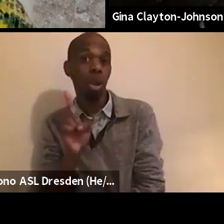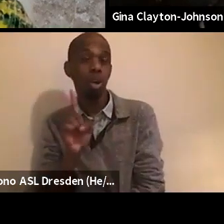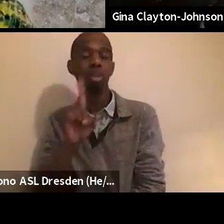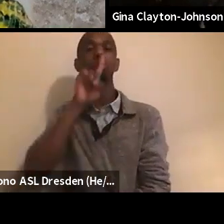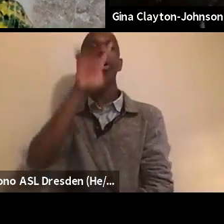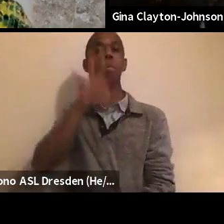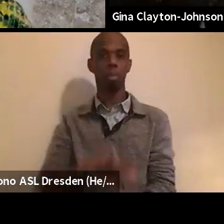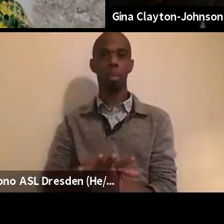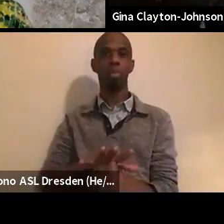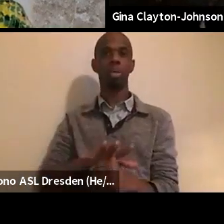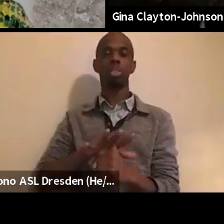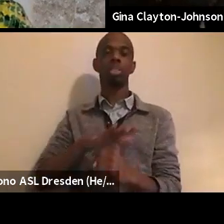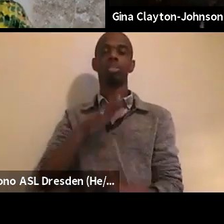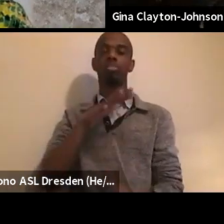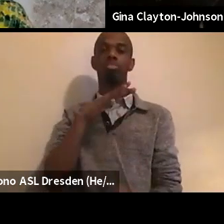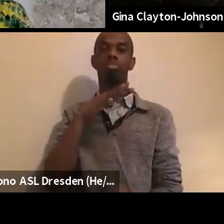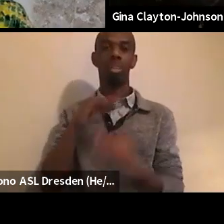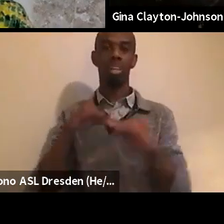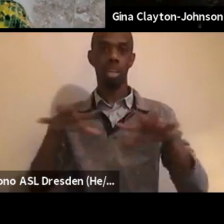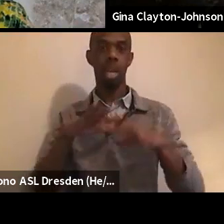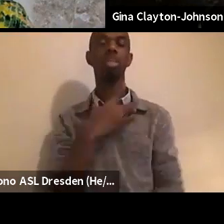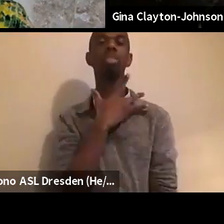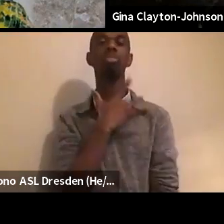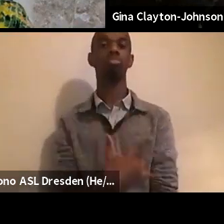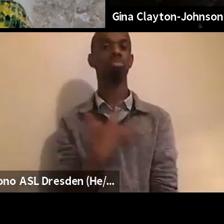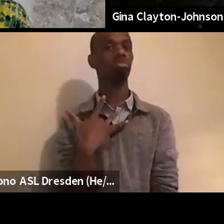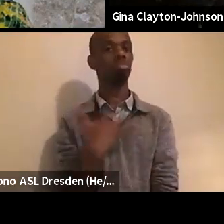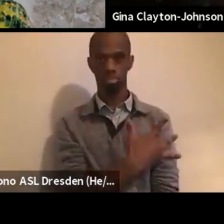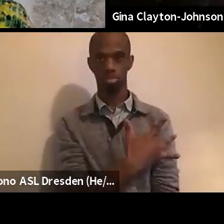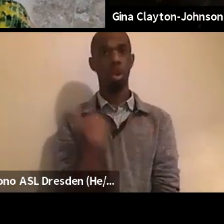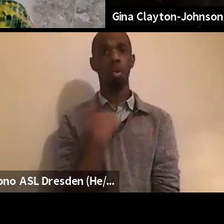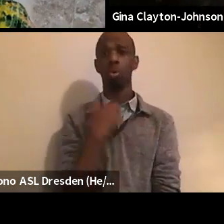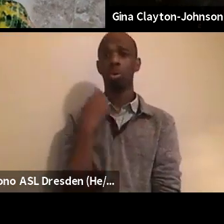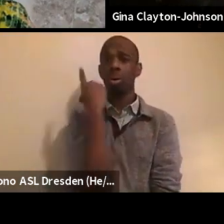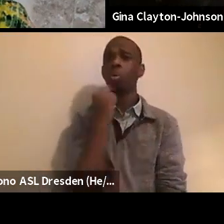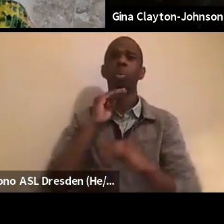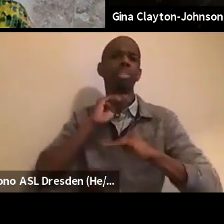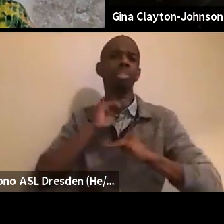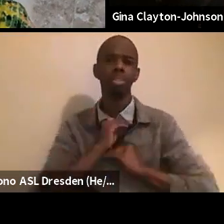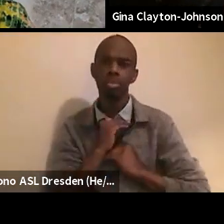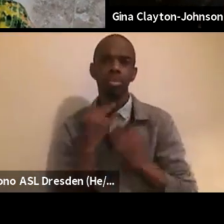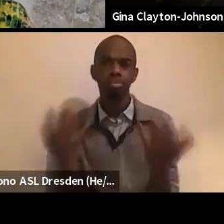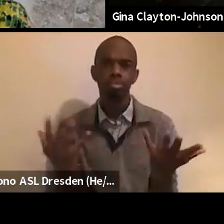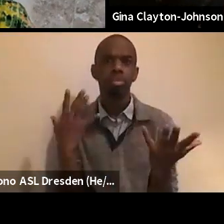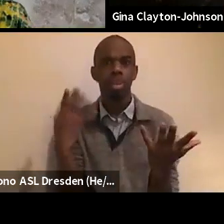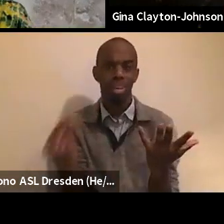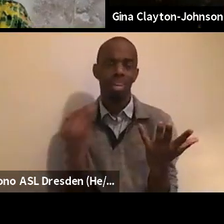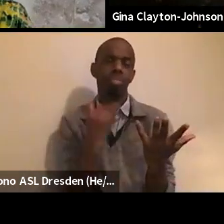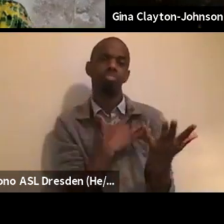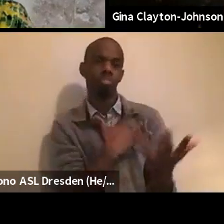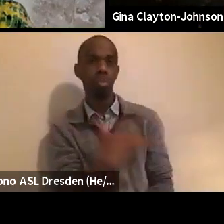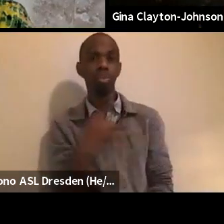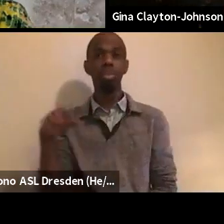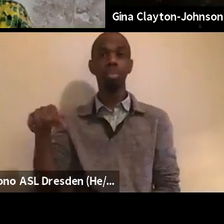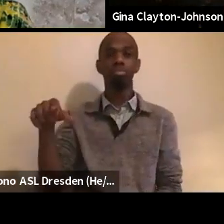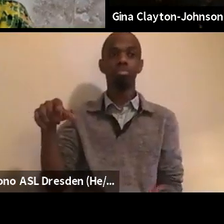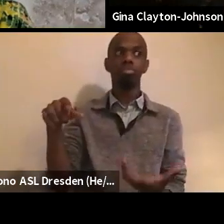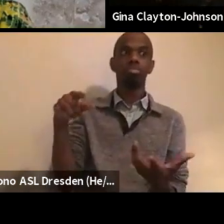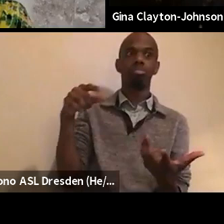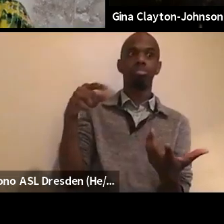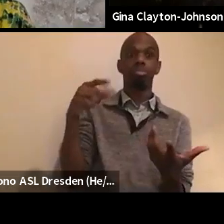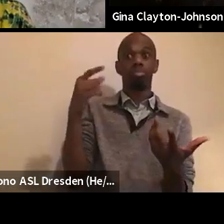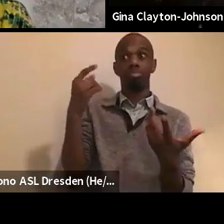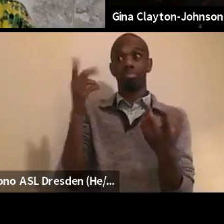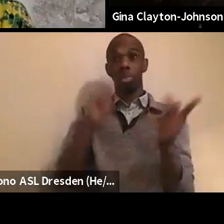y'all and, uh, and you always just, you know, you always end up having your foot in your mouth because you decided not to follow us and